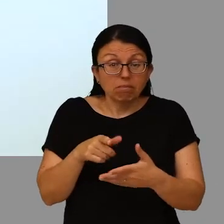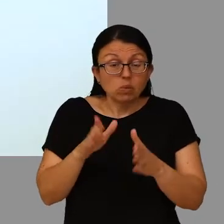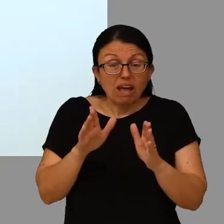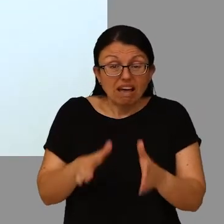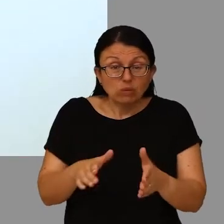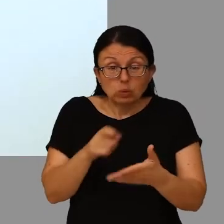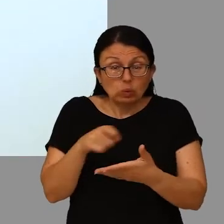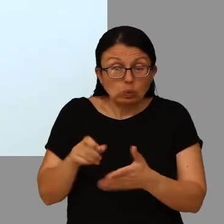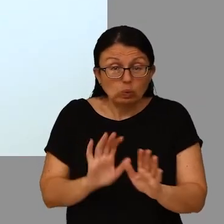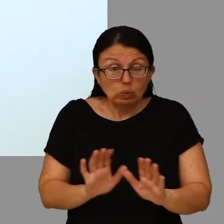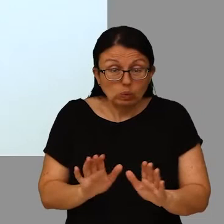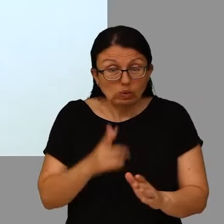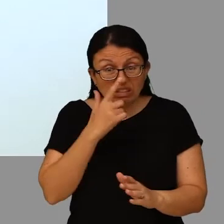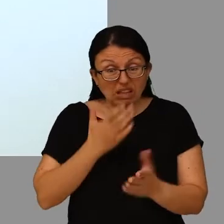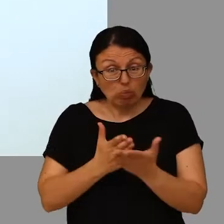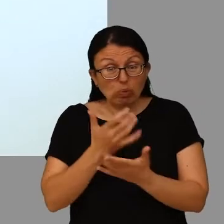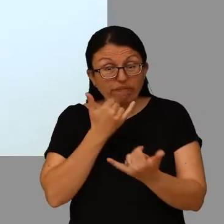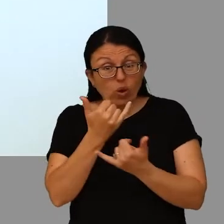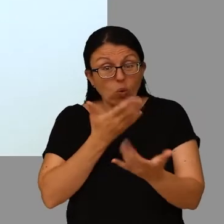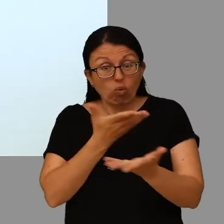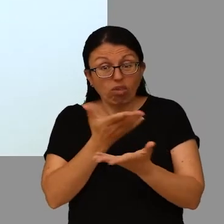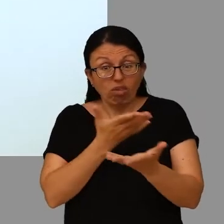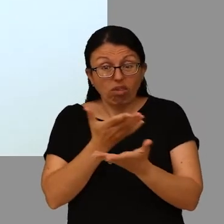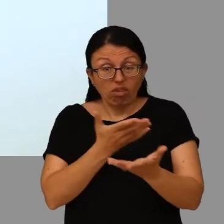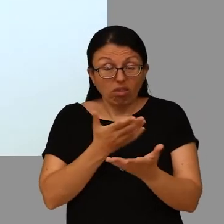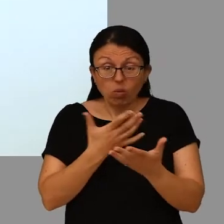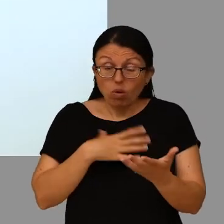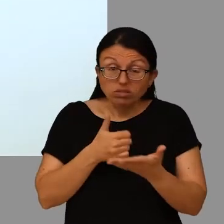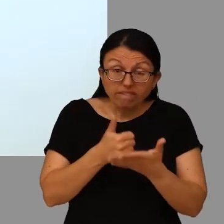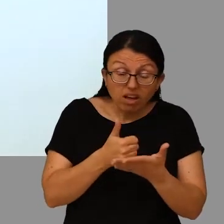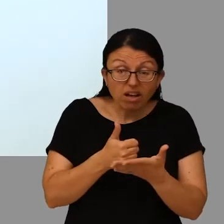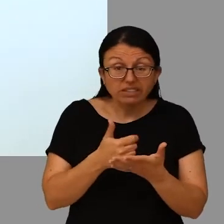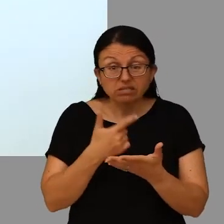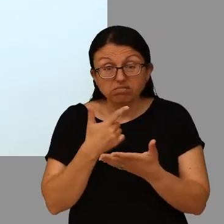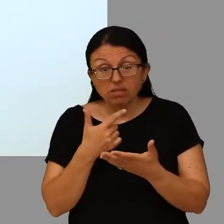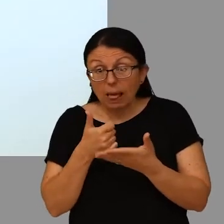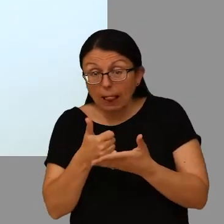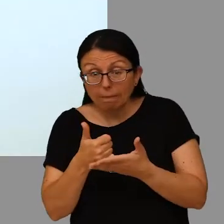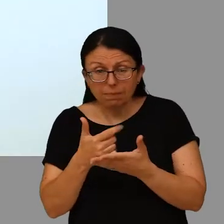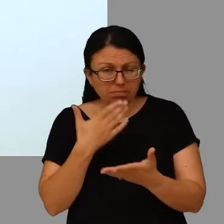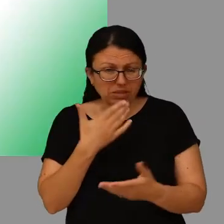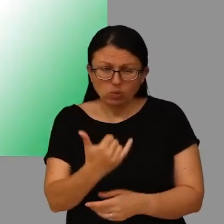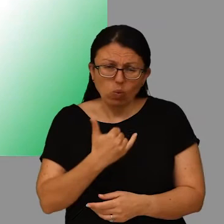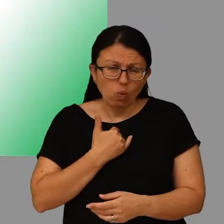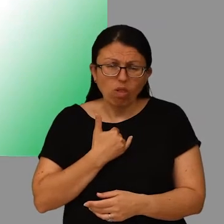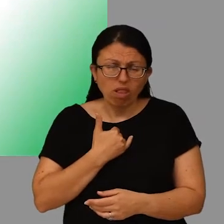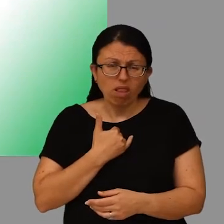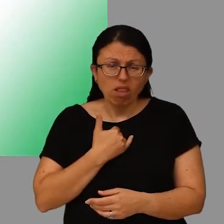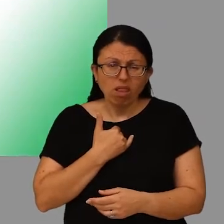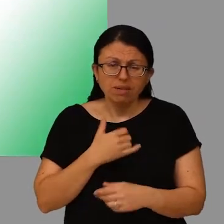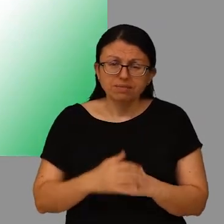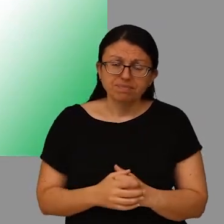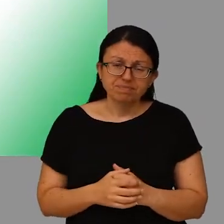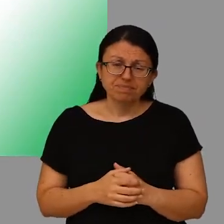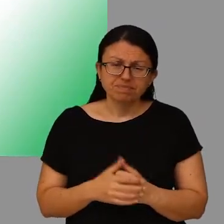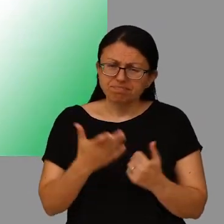paper form to fill in. We're here on the phone and if at any time you want help or advice please do call. How are you feeling